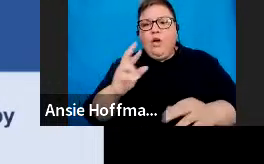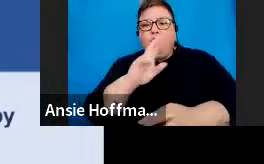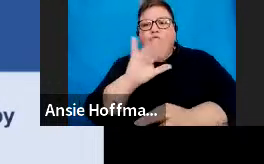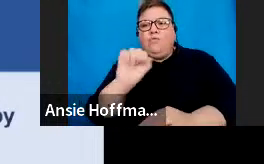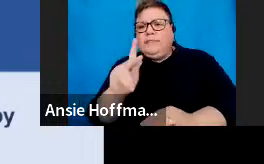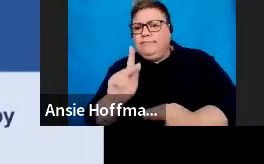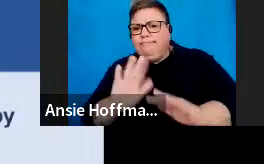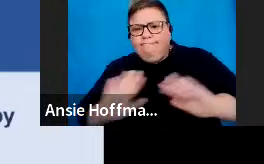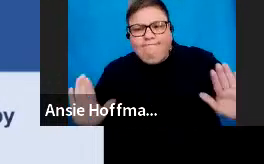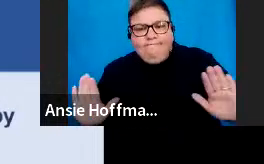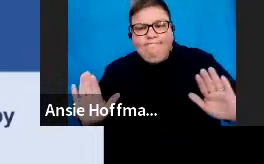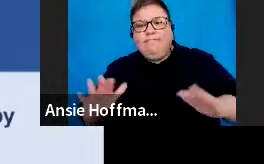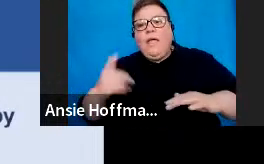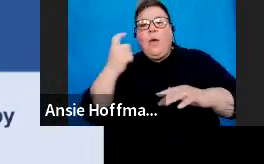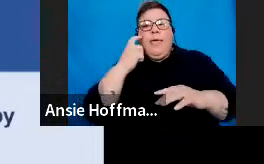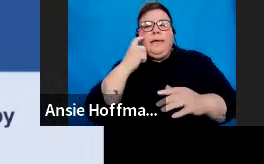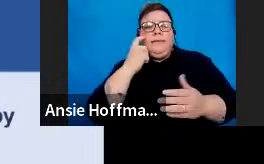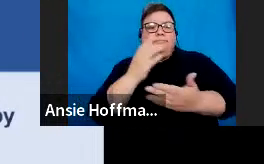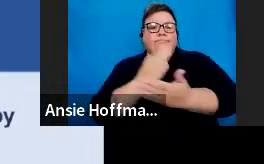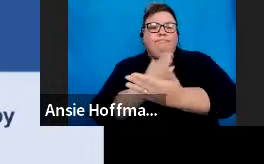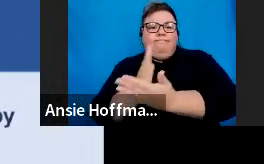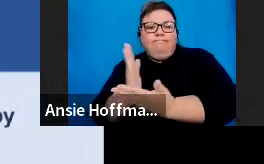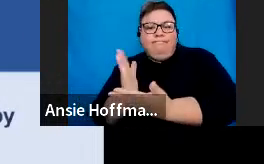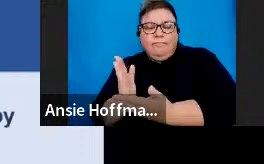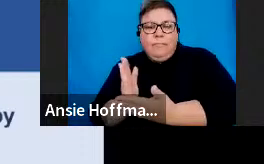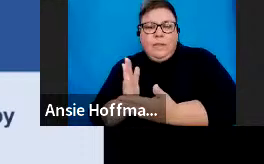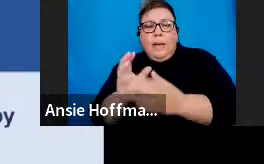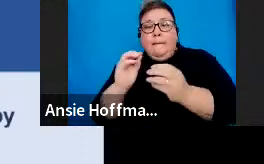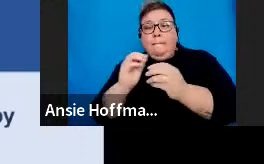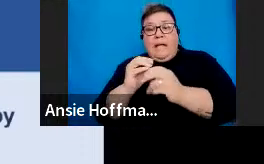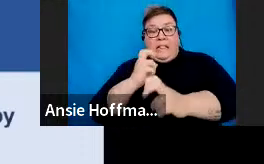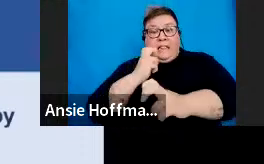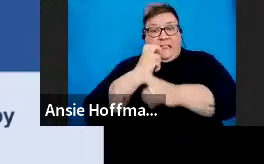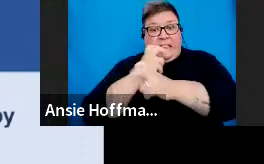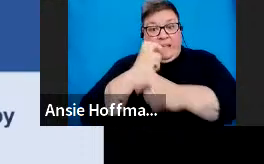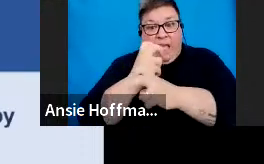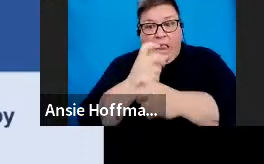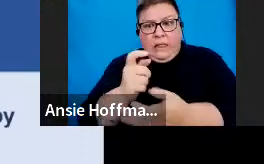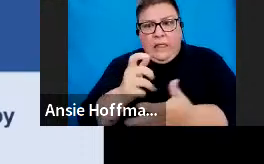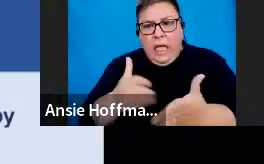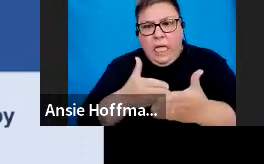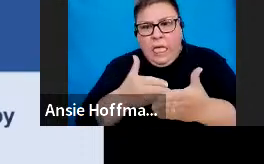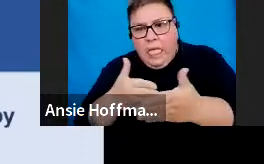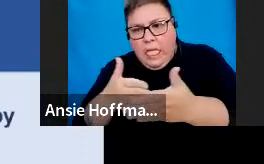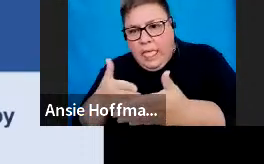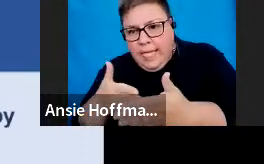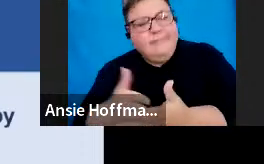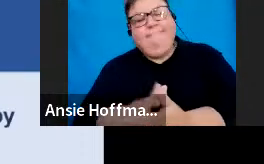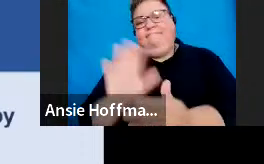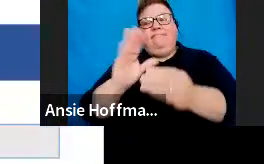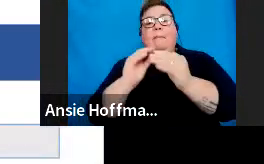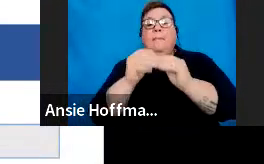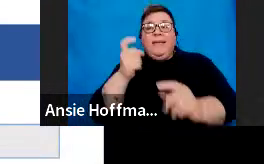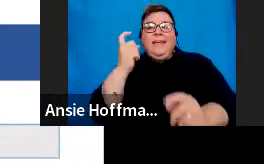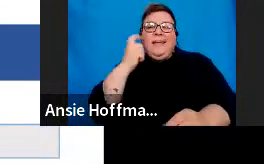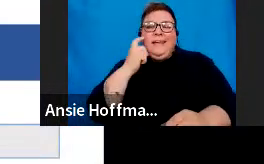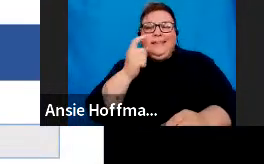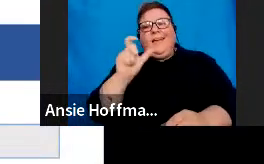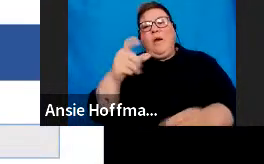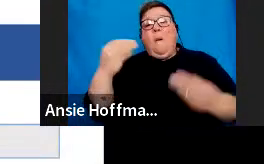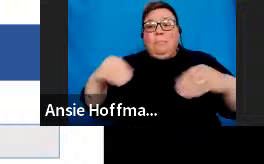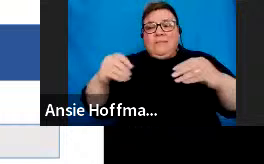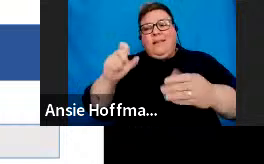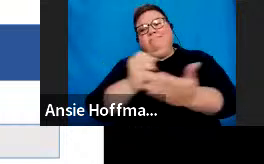But ultimately, to make it hard not to comply. In other words, for our taxpayers and businesses not to comply.